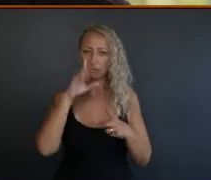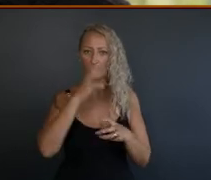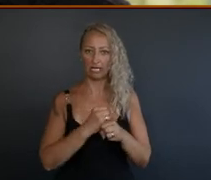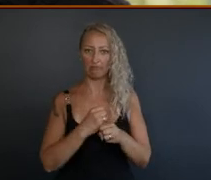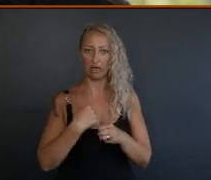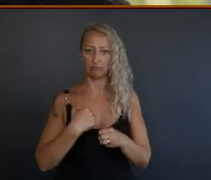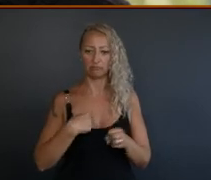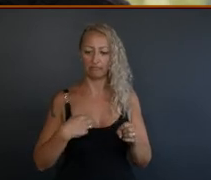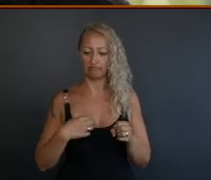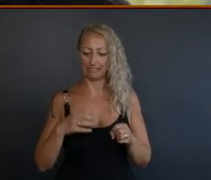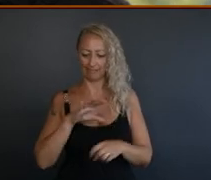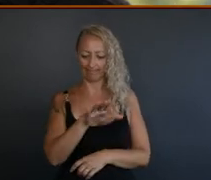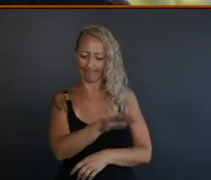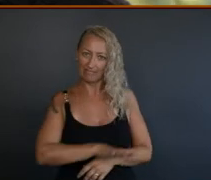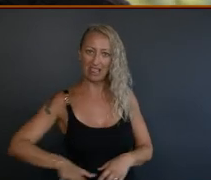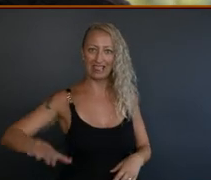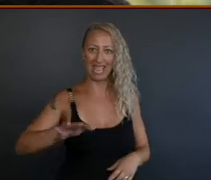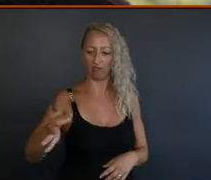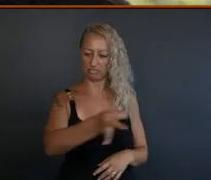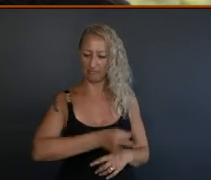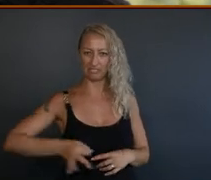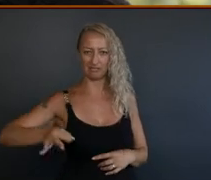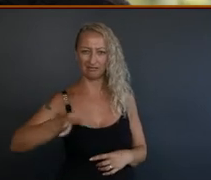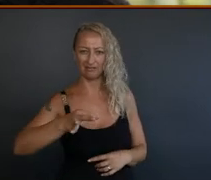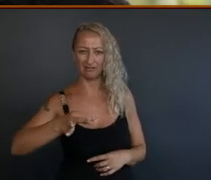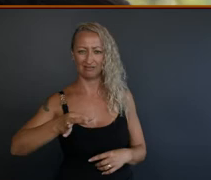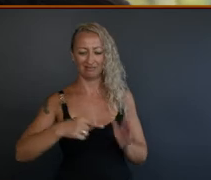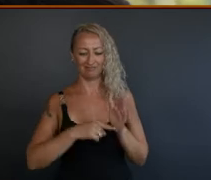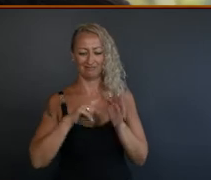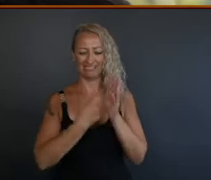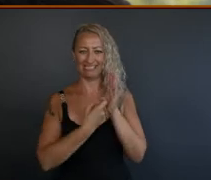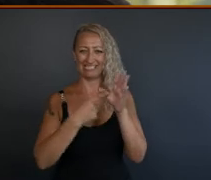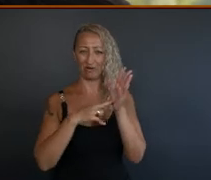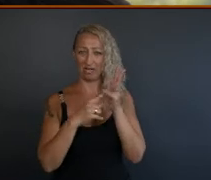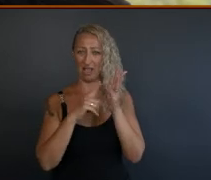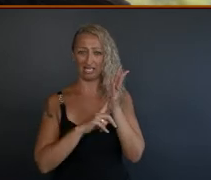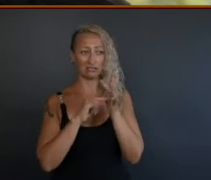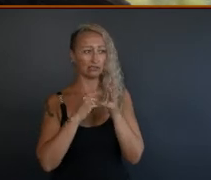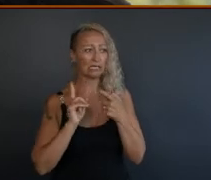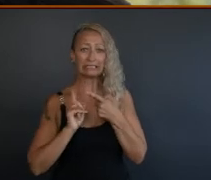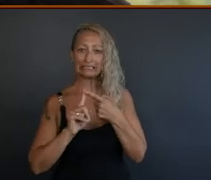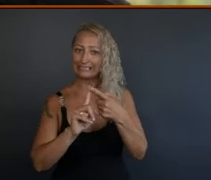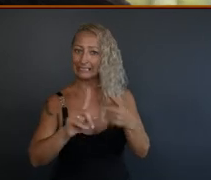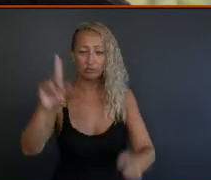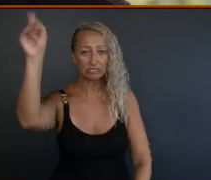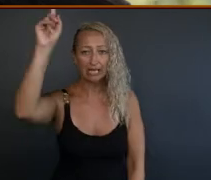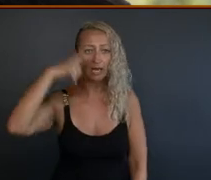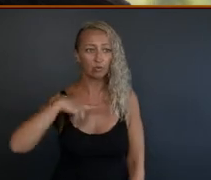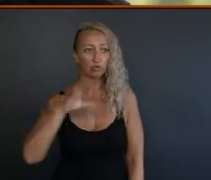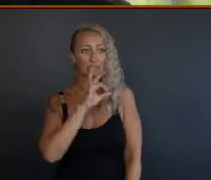in many ways that terra nullius canon is still being pointed at us every day.